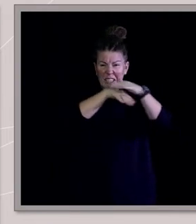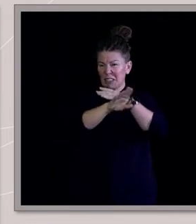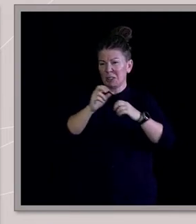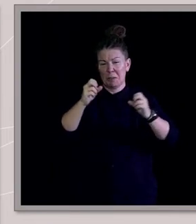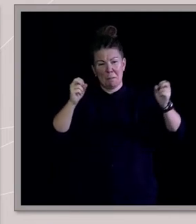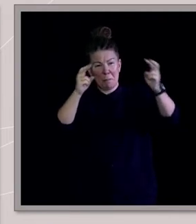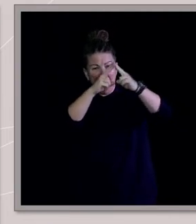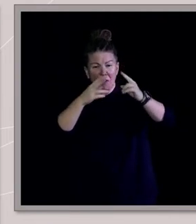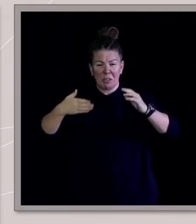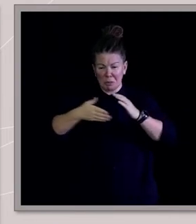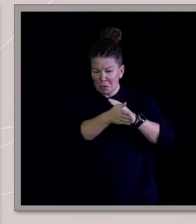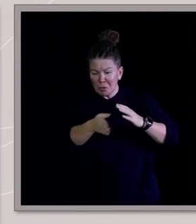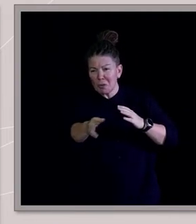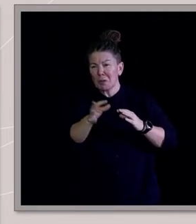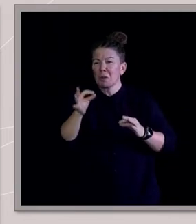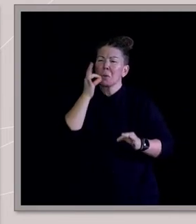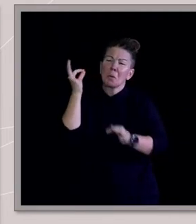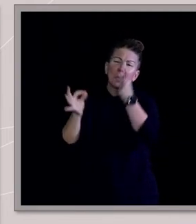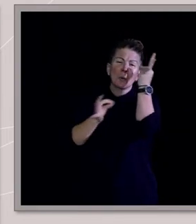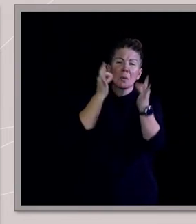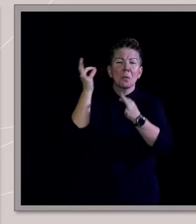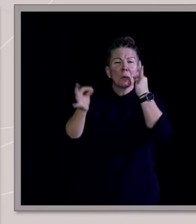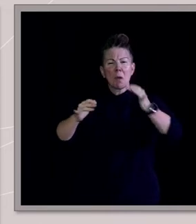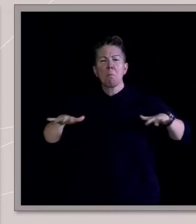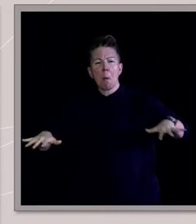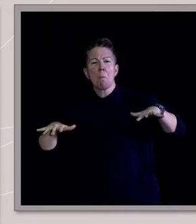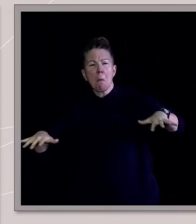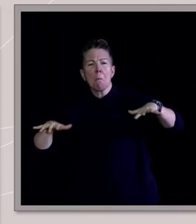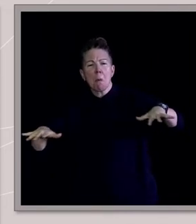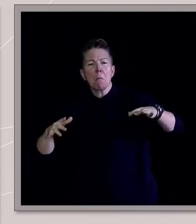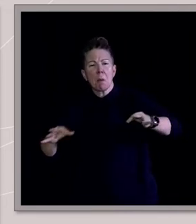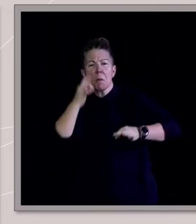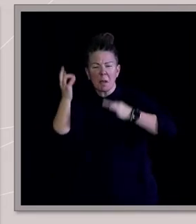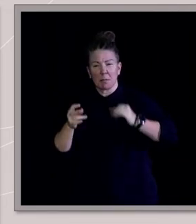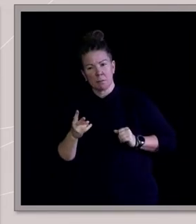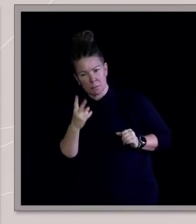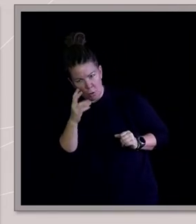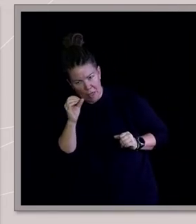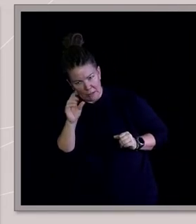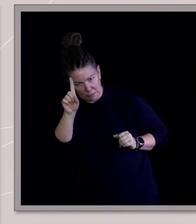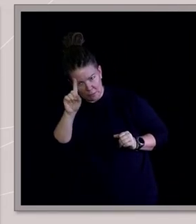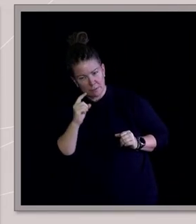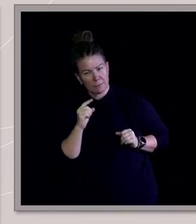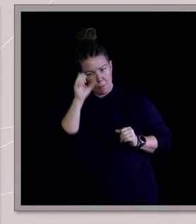Paris, through the Pyrenees. They're smoking spliffs, listening to basement jacks. This is early 2000s, by the way.